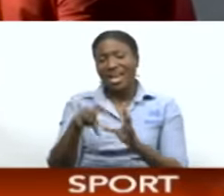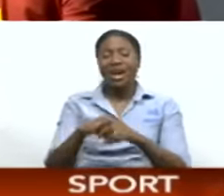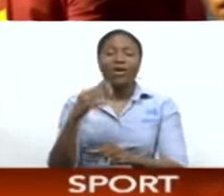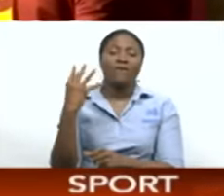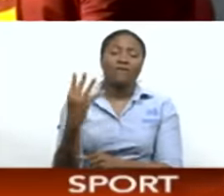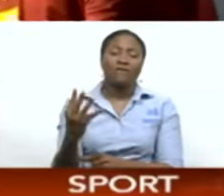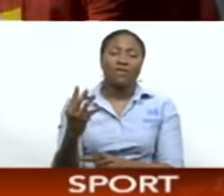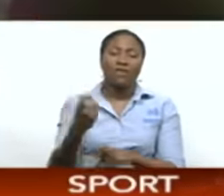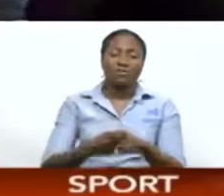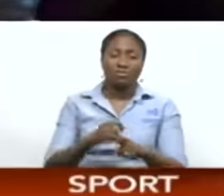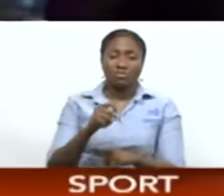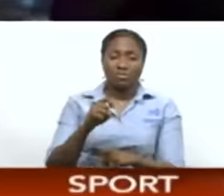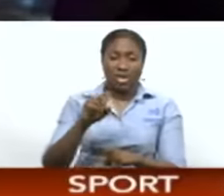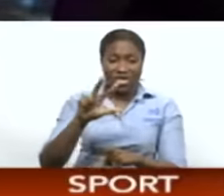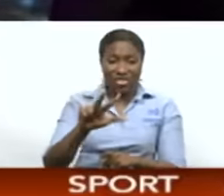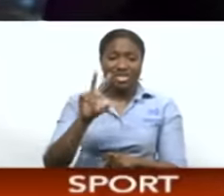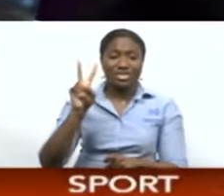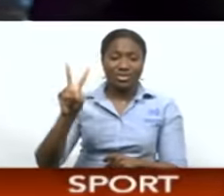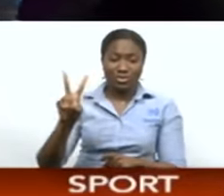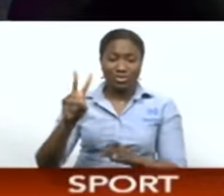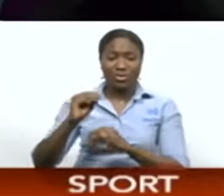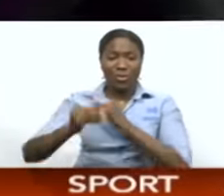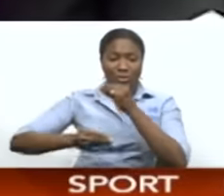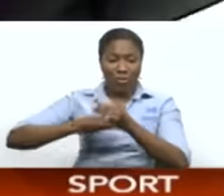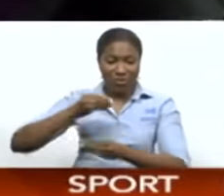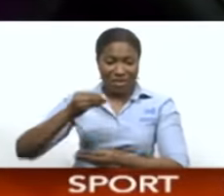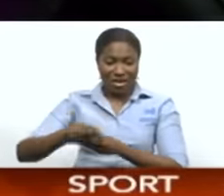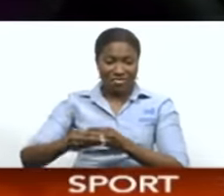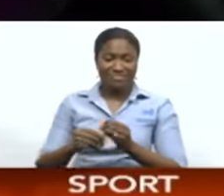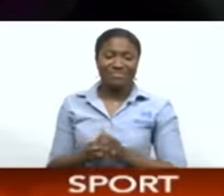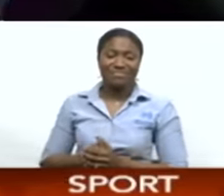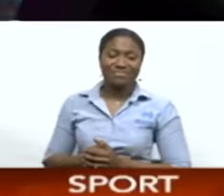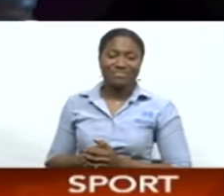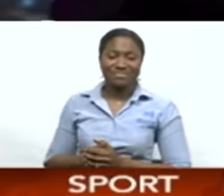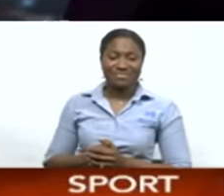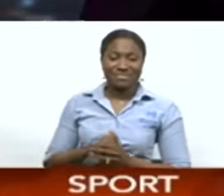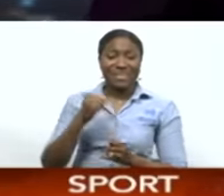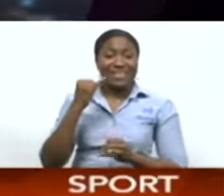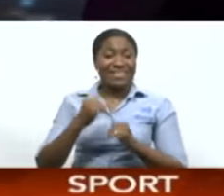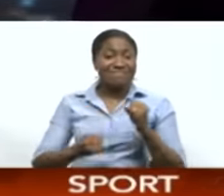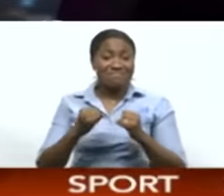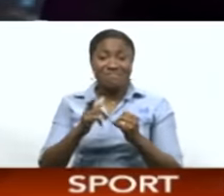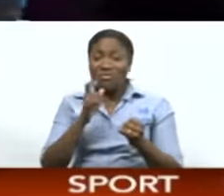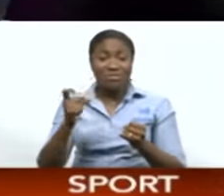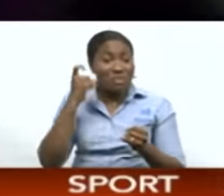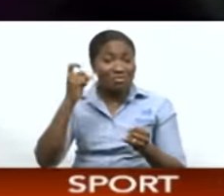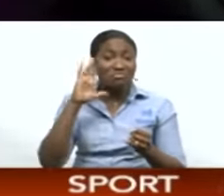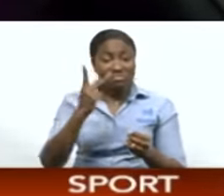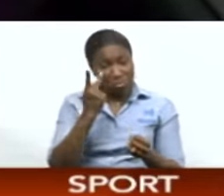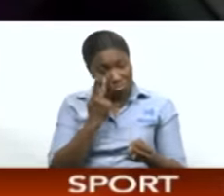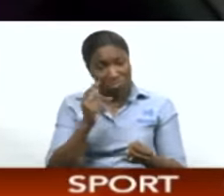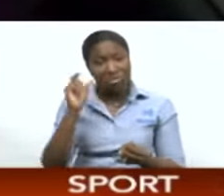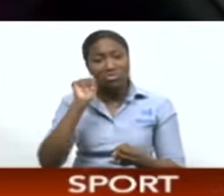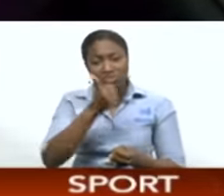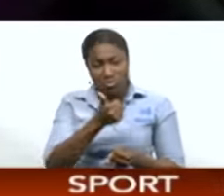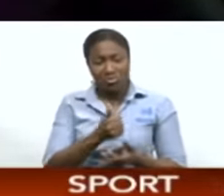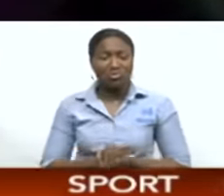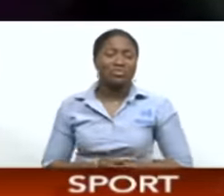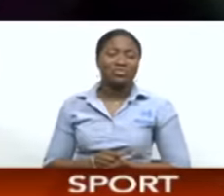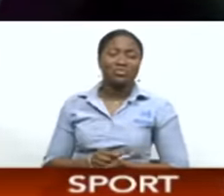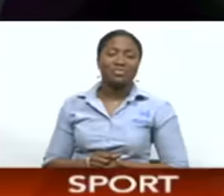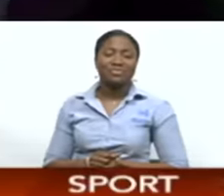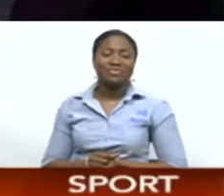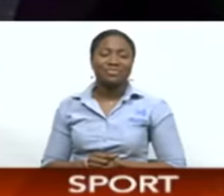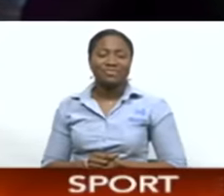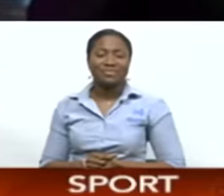four into the 32nd over. We'll have the final result in that one in tomorrow night's SportsCast. Now to